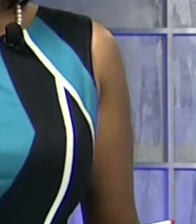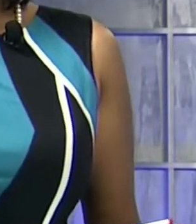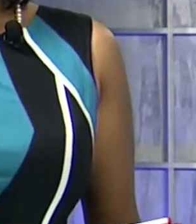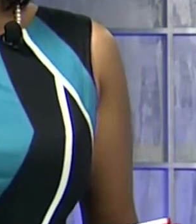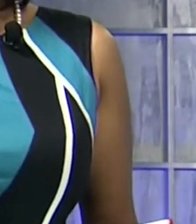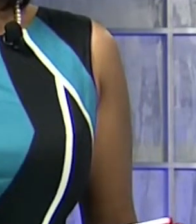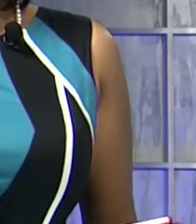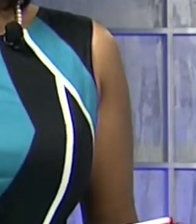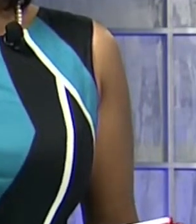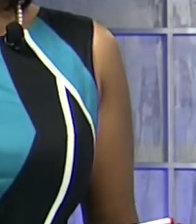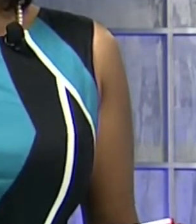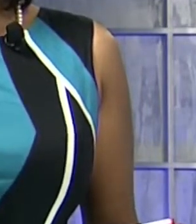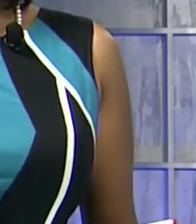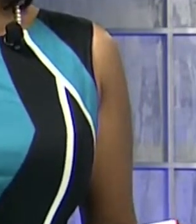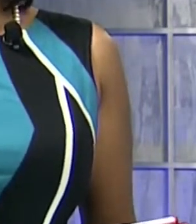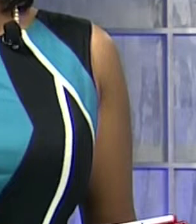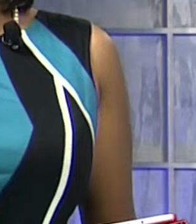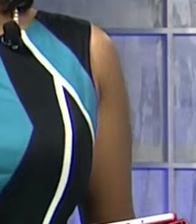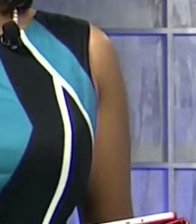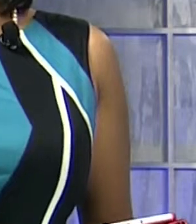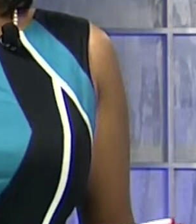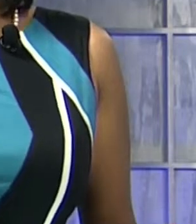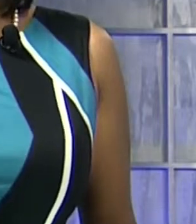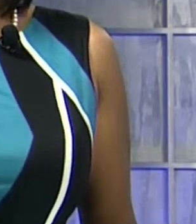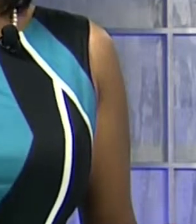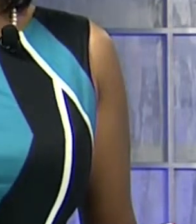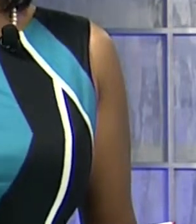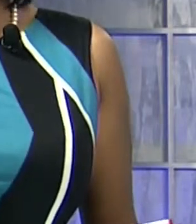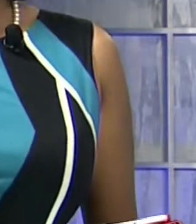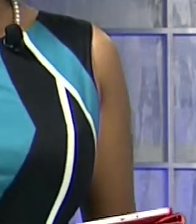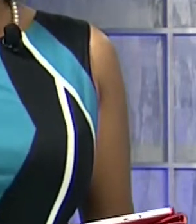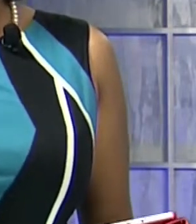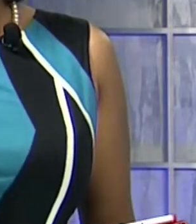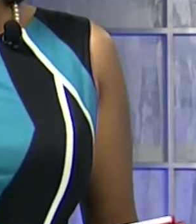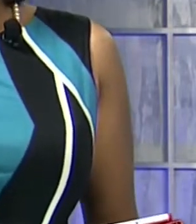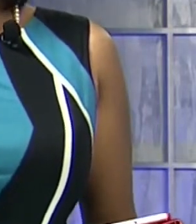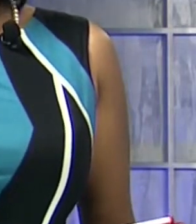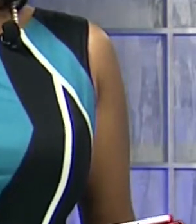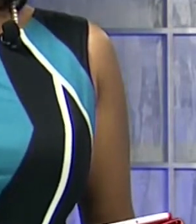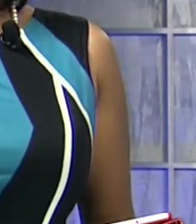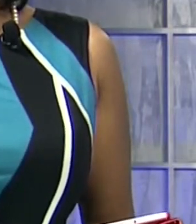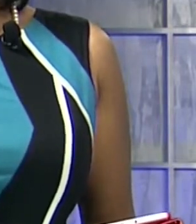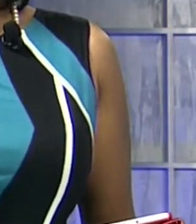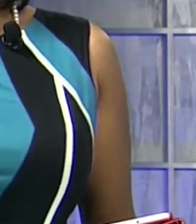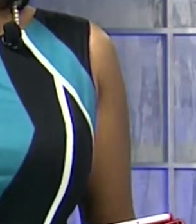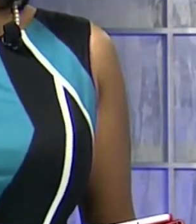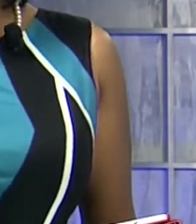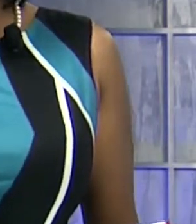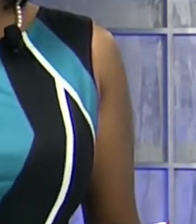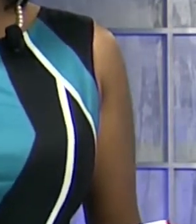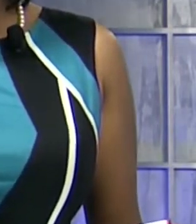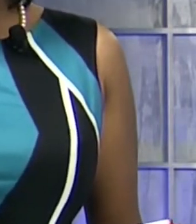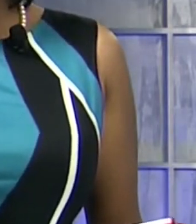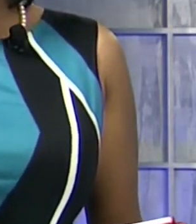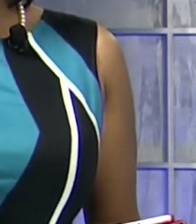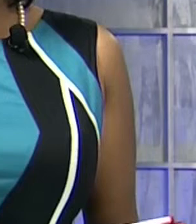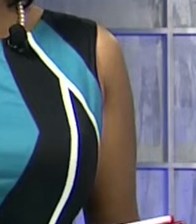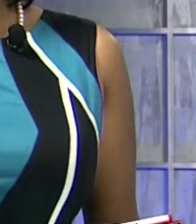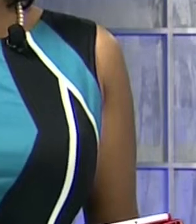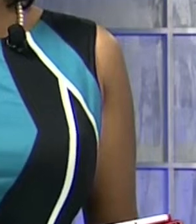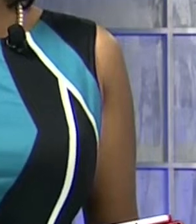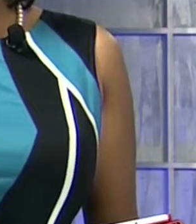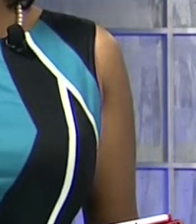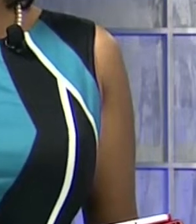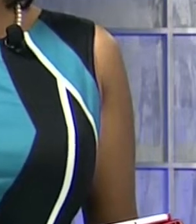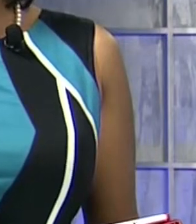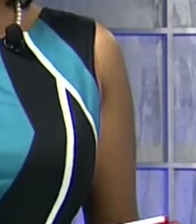an elderly christ church woman receives keys to her new home and in sports barbados women cricketers can now earn